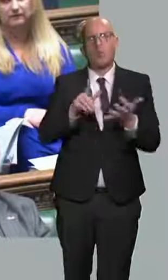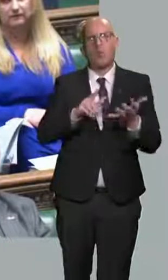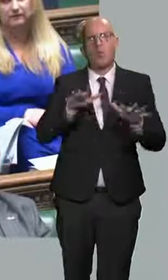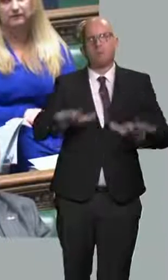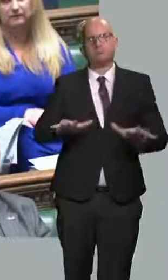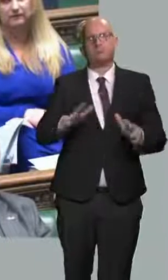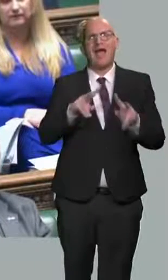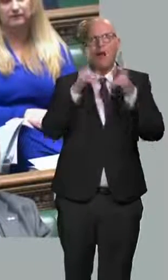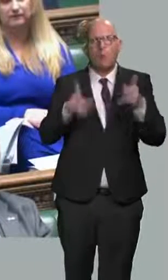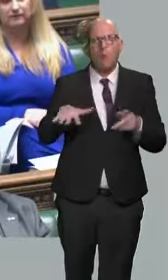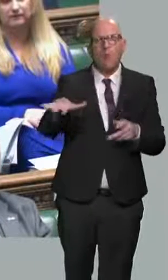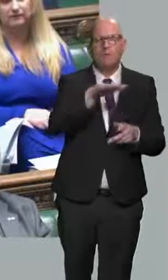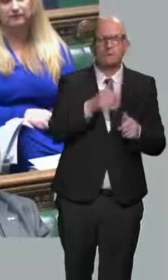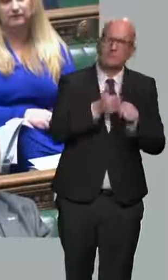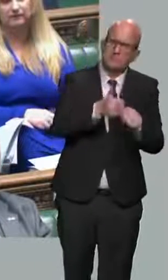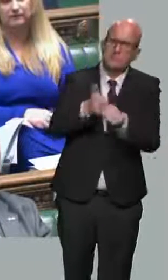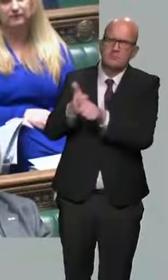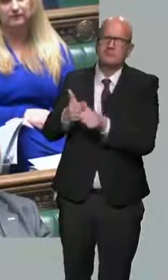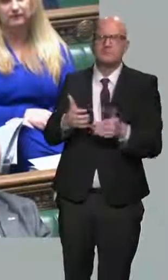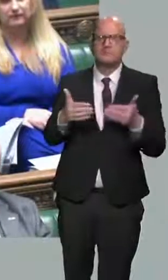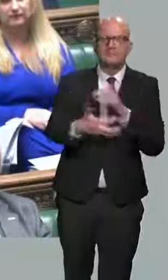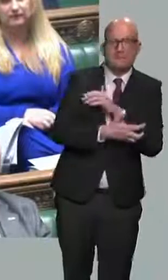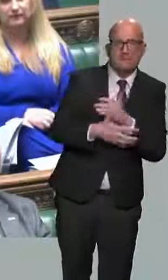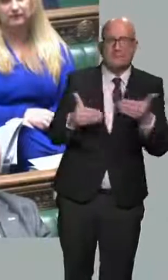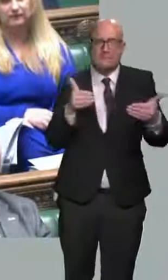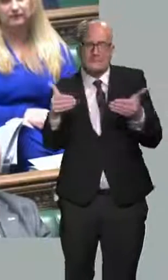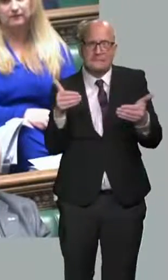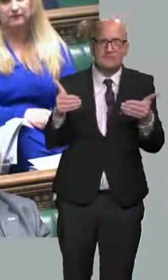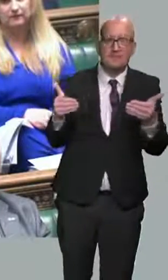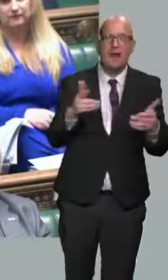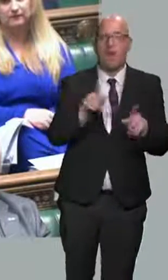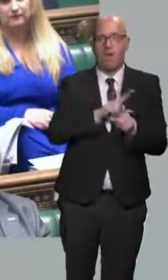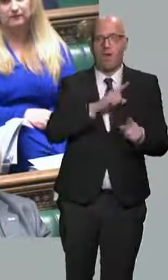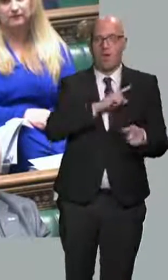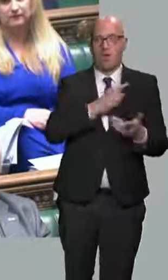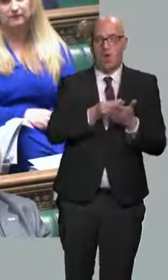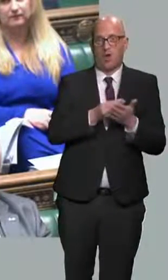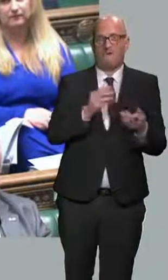lower incomes, to manage the subsequent rise in energy and other costs.